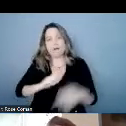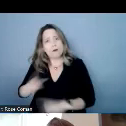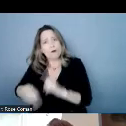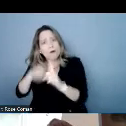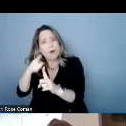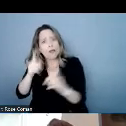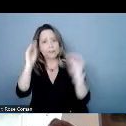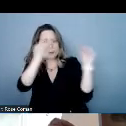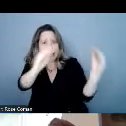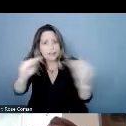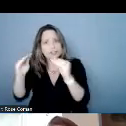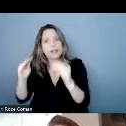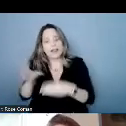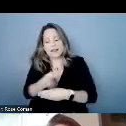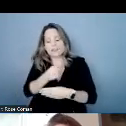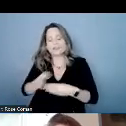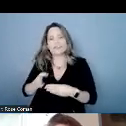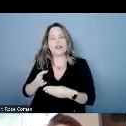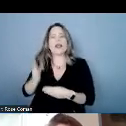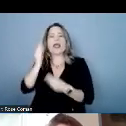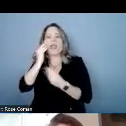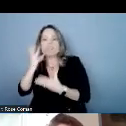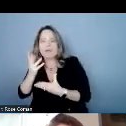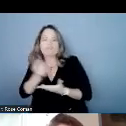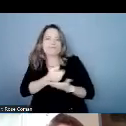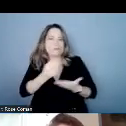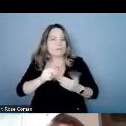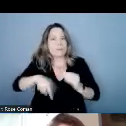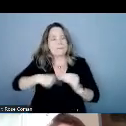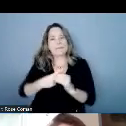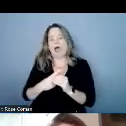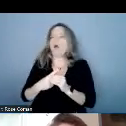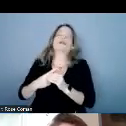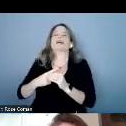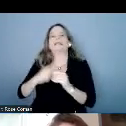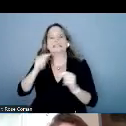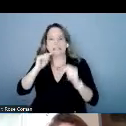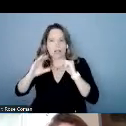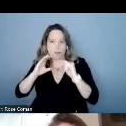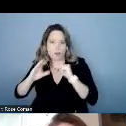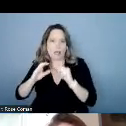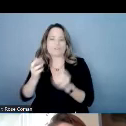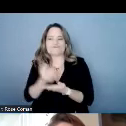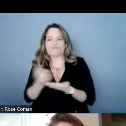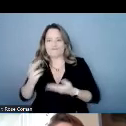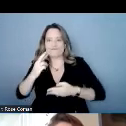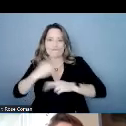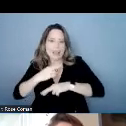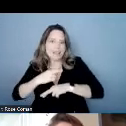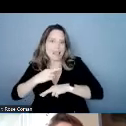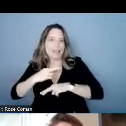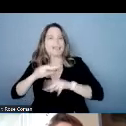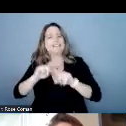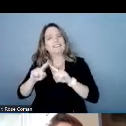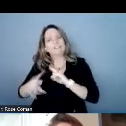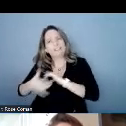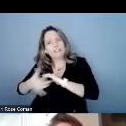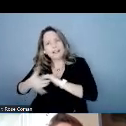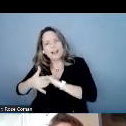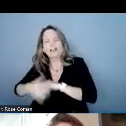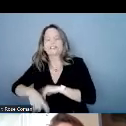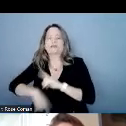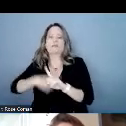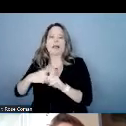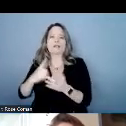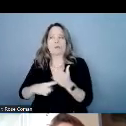share both information and resources about telecommunications relay services different captioning technology and what the current market